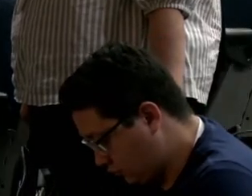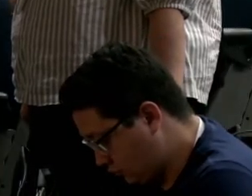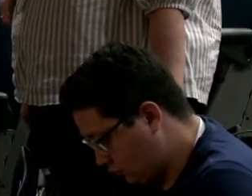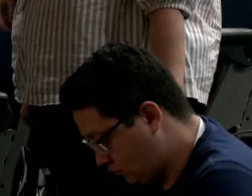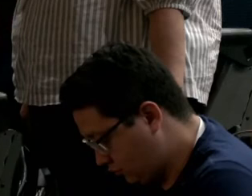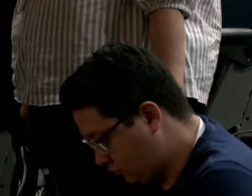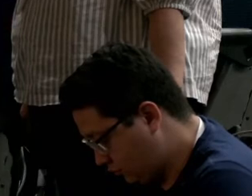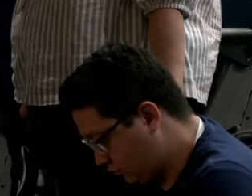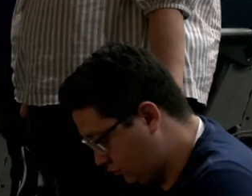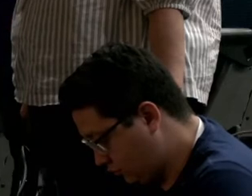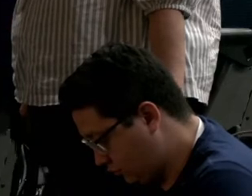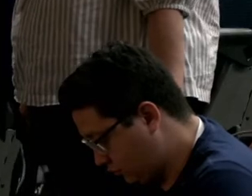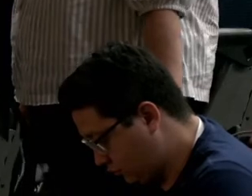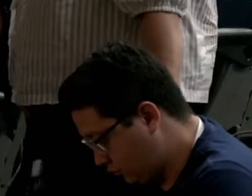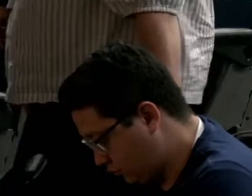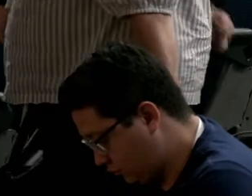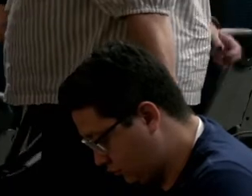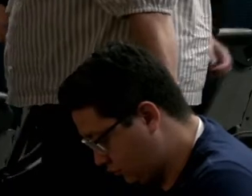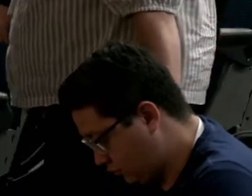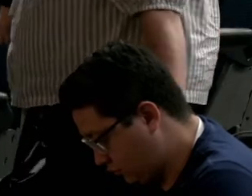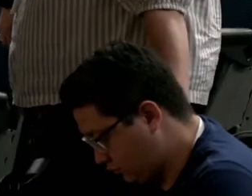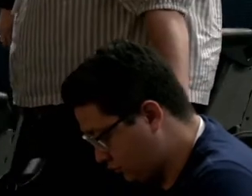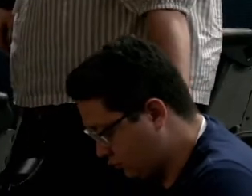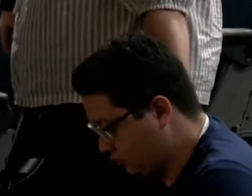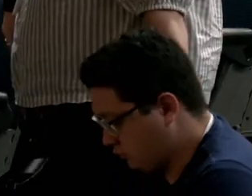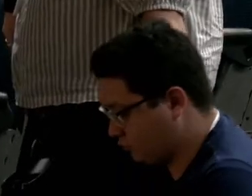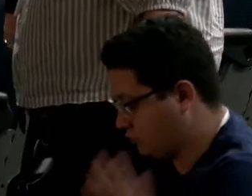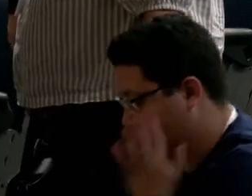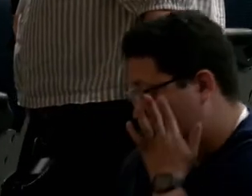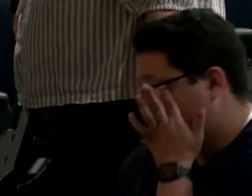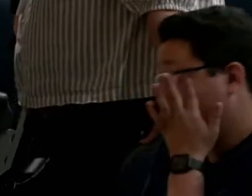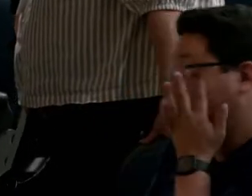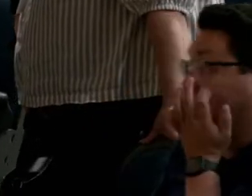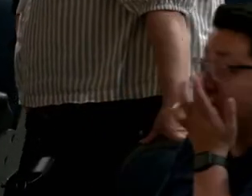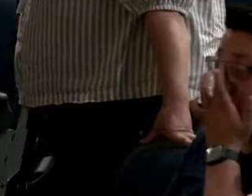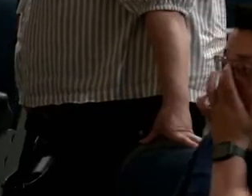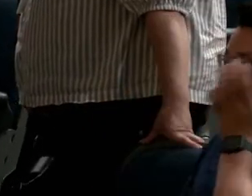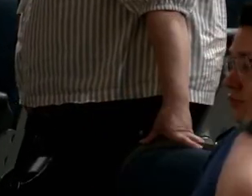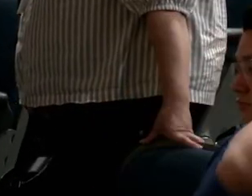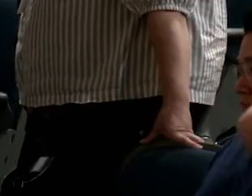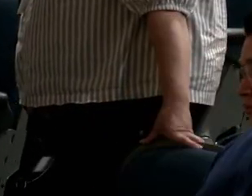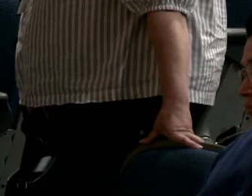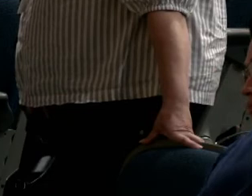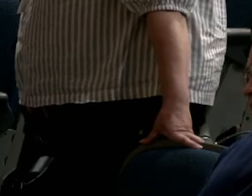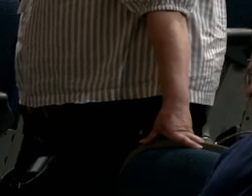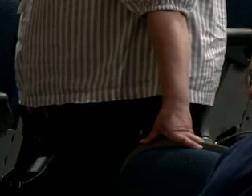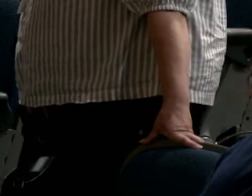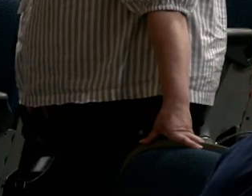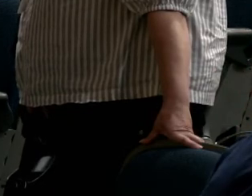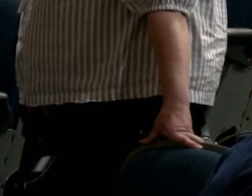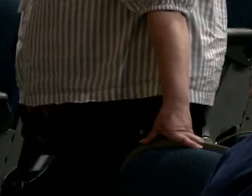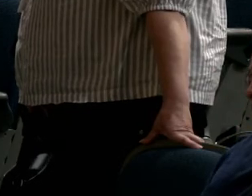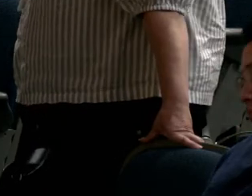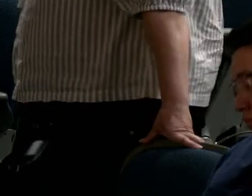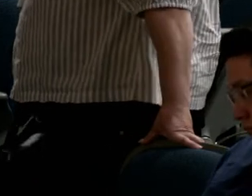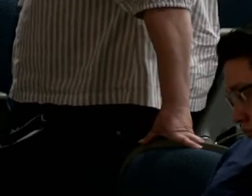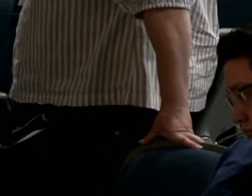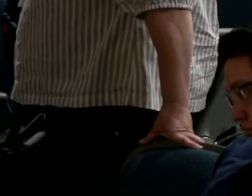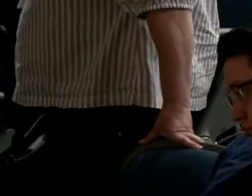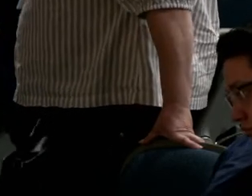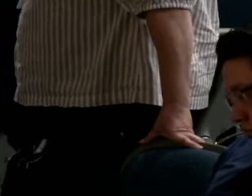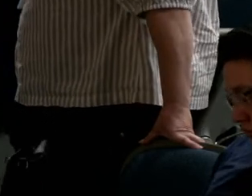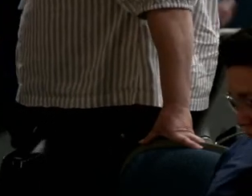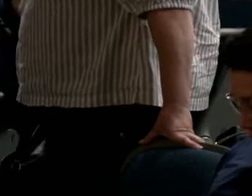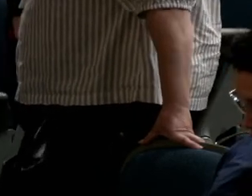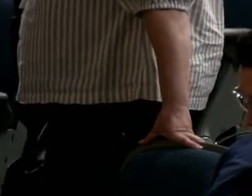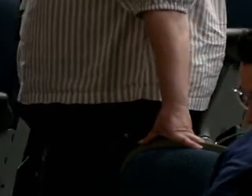bet you didn't hear about that. But those things do happen. I feel like with the students, it starts at home first. They're bringing pills to school.